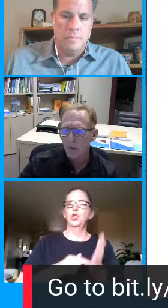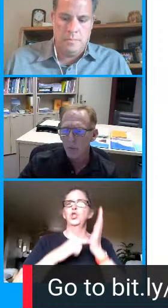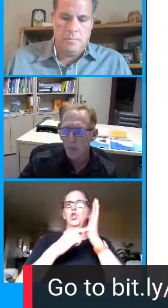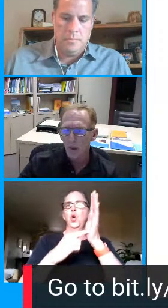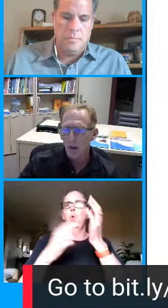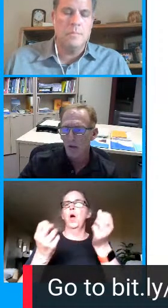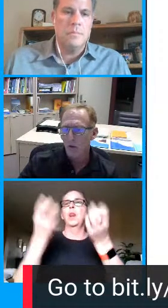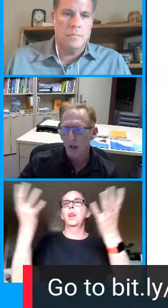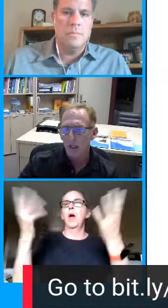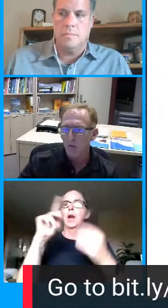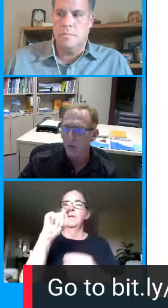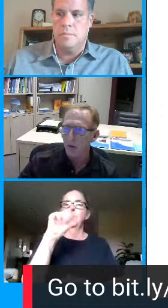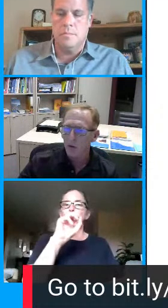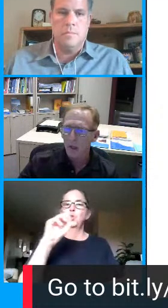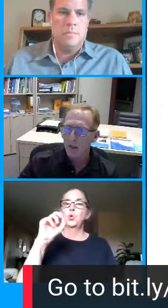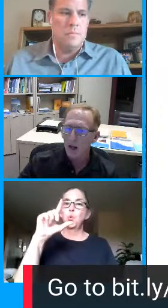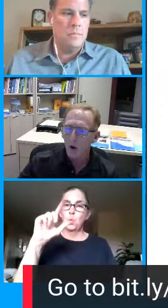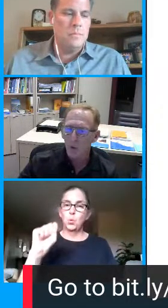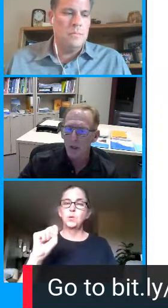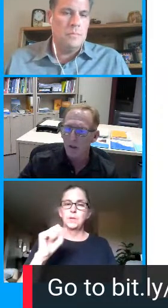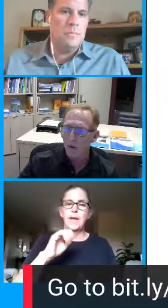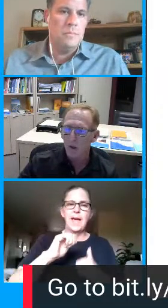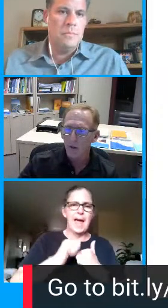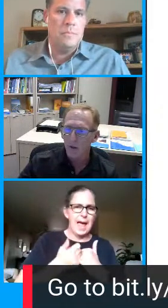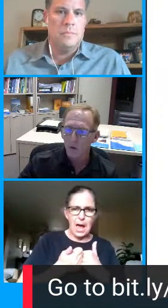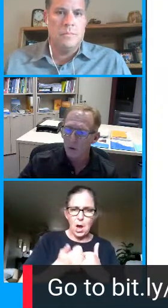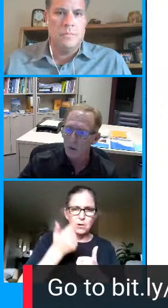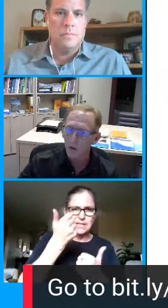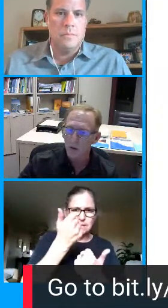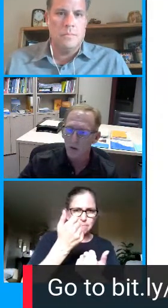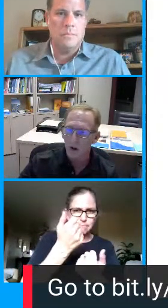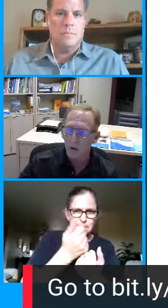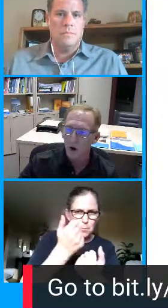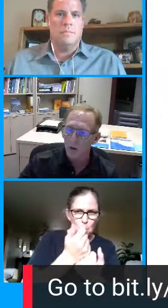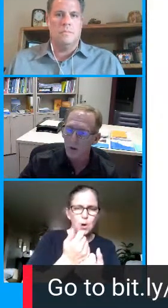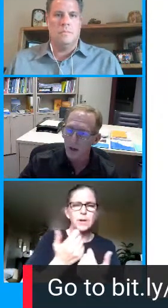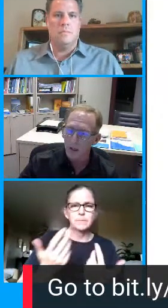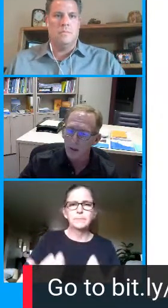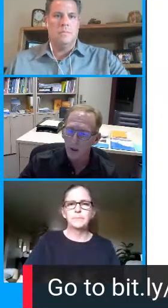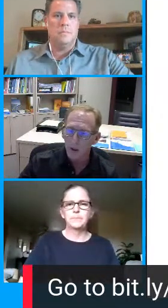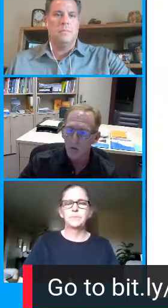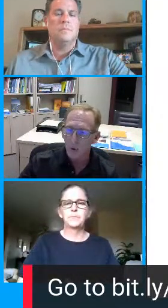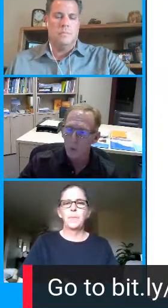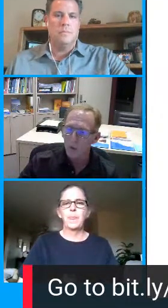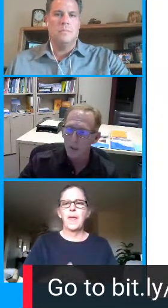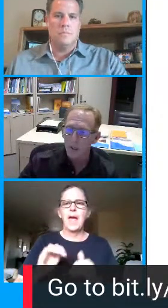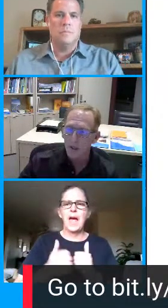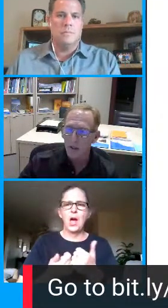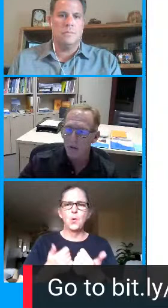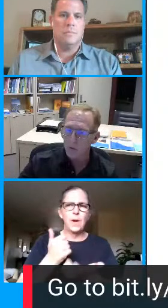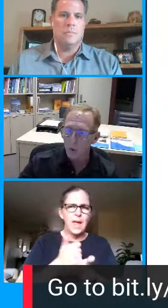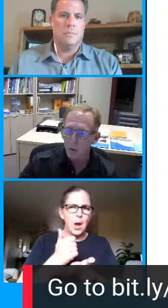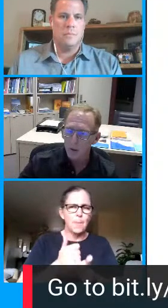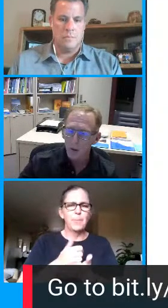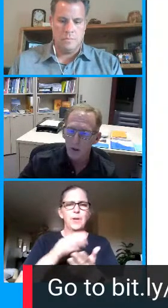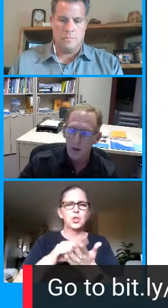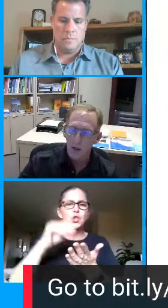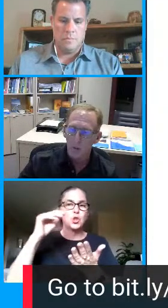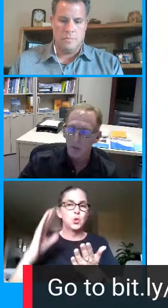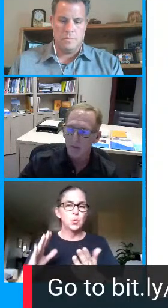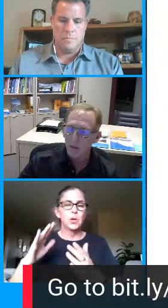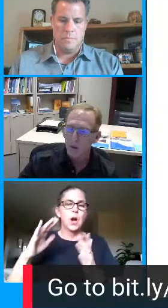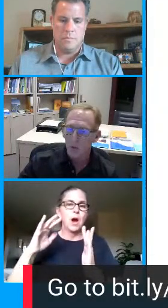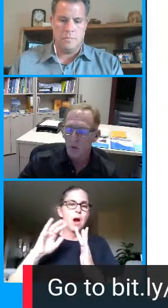engagement and checking for understanding how are we going to assess students online formally and informally